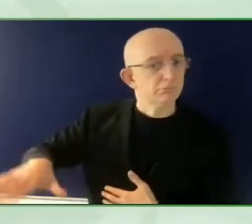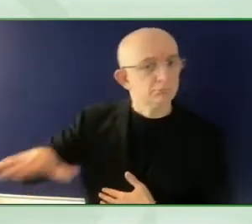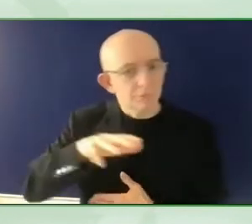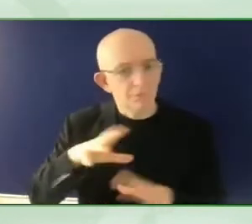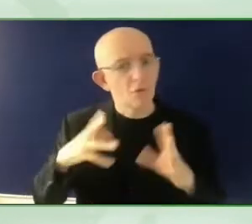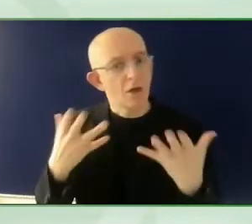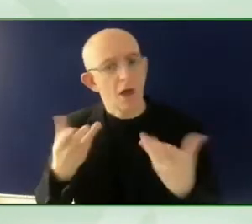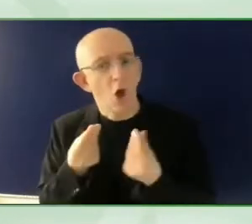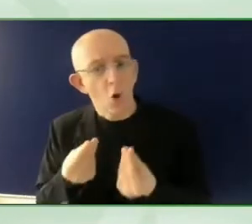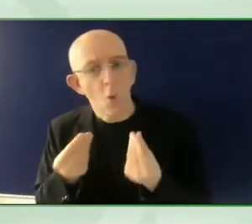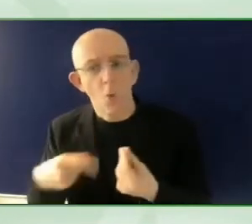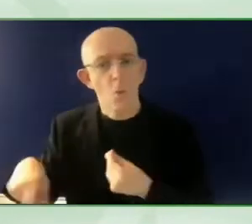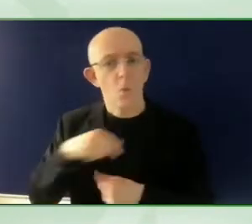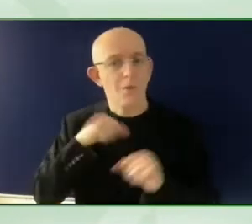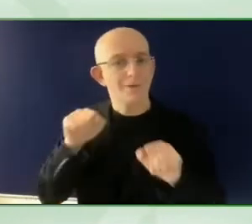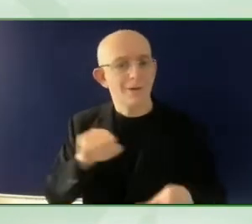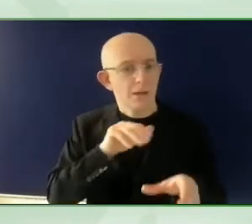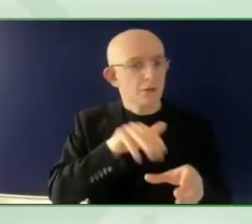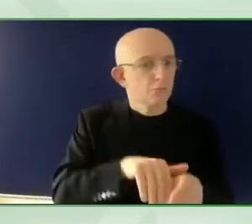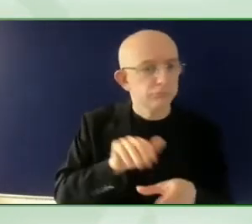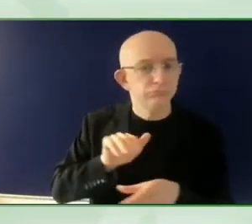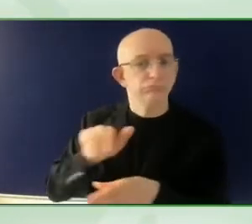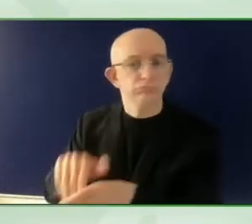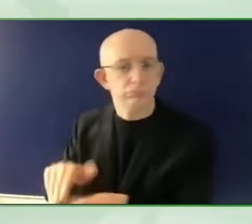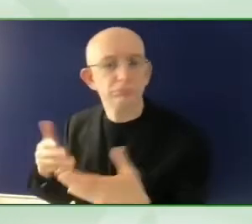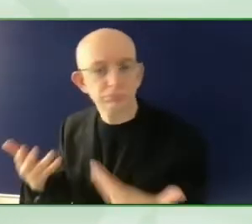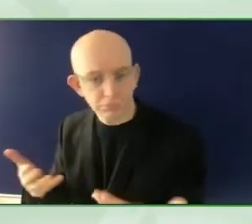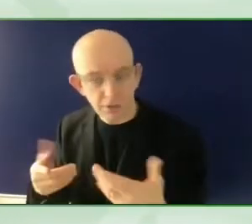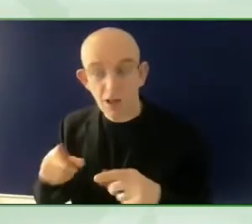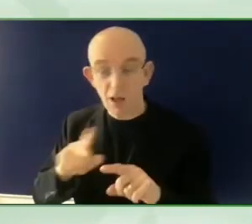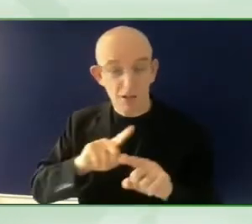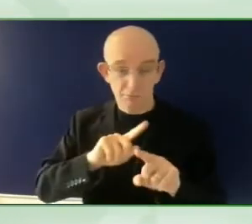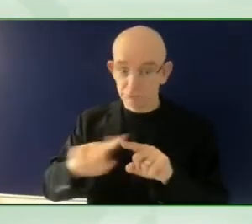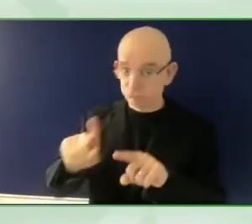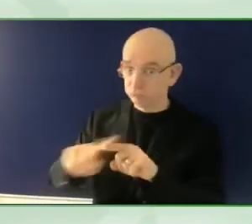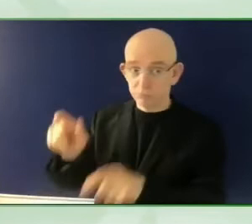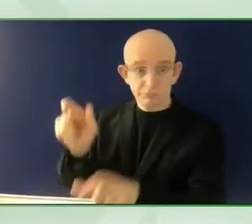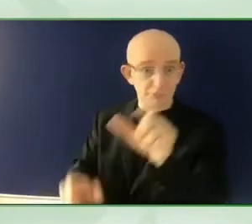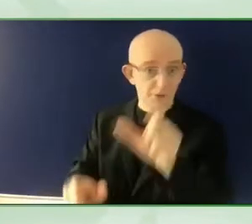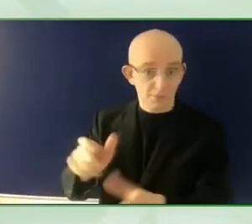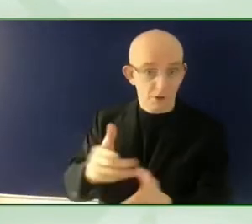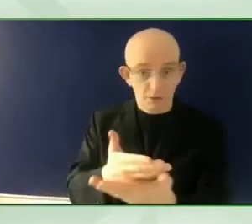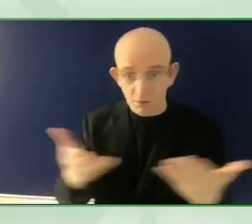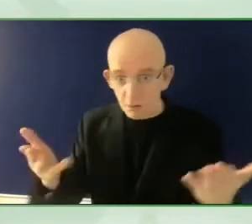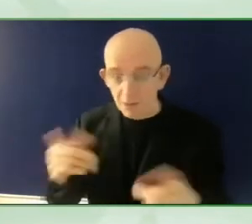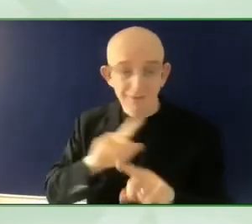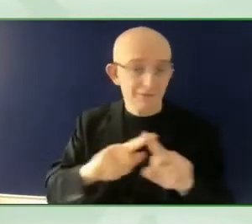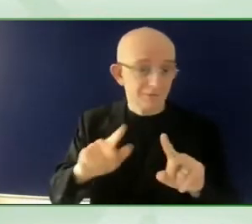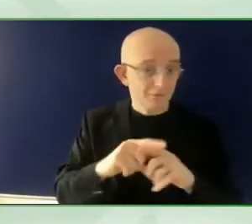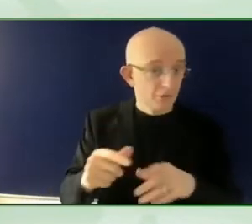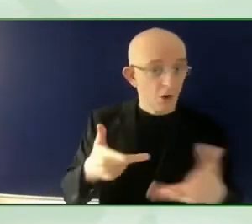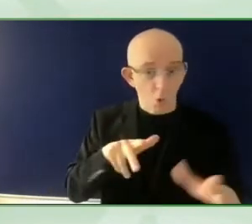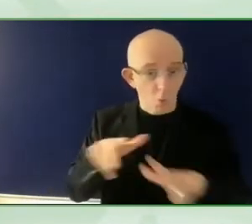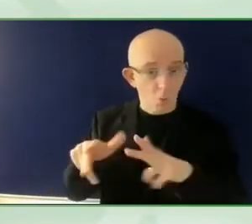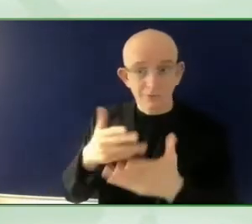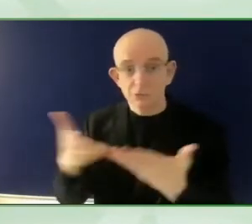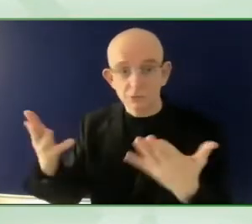other big element. The next one is the number of commitments commitments. We reached around 1